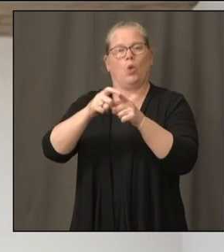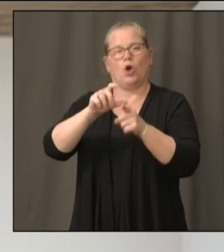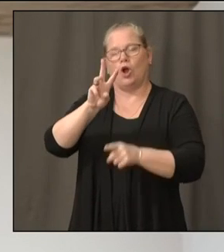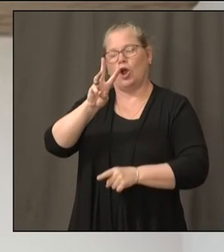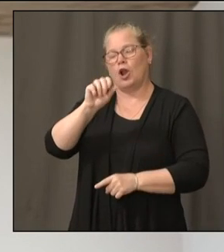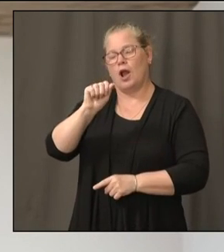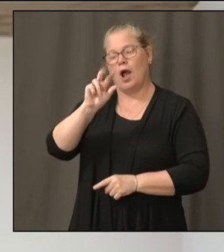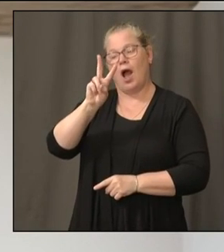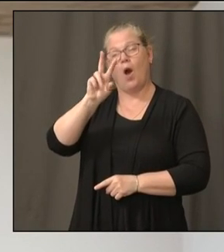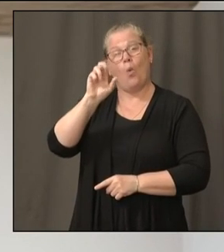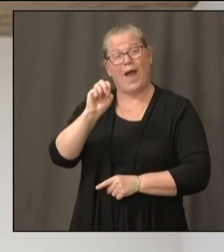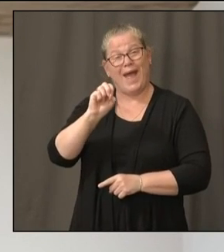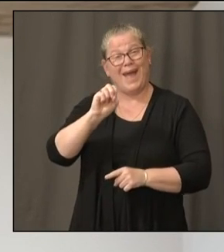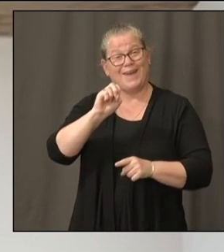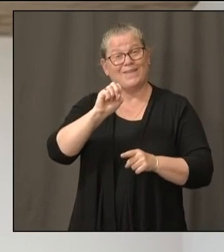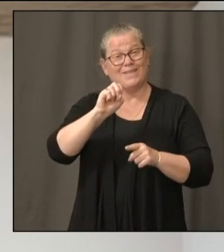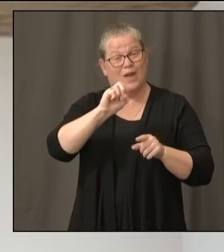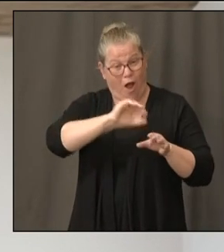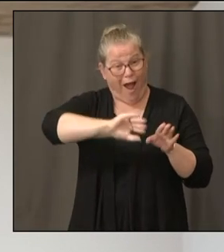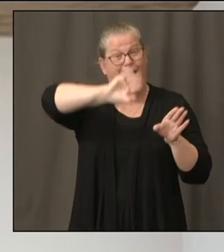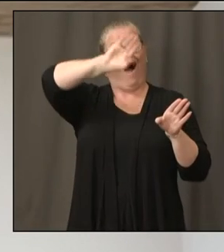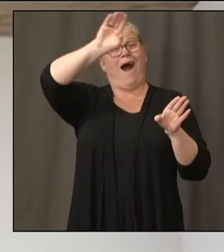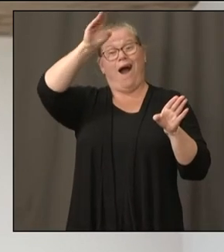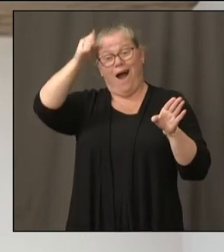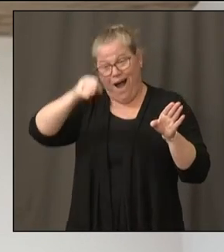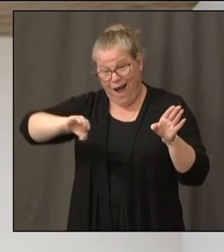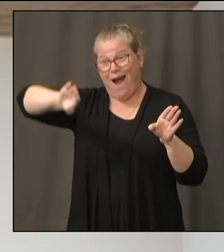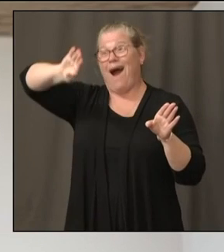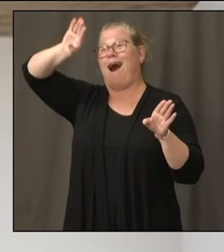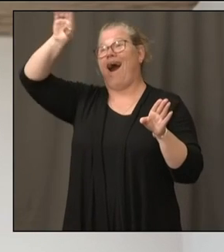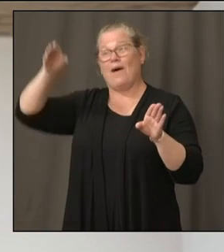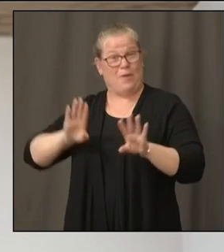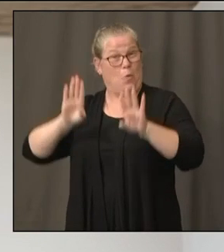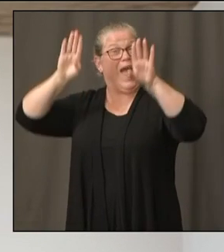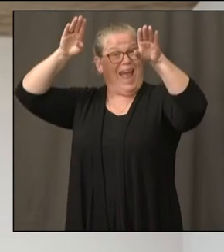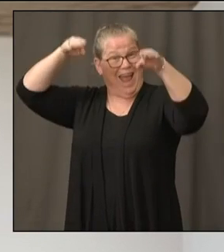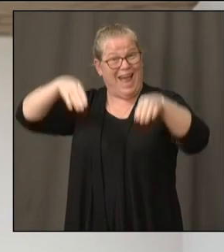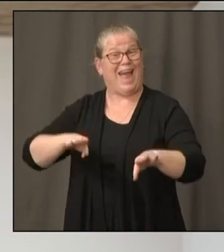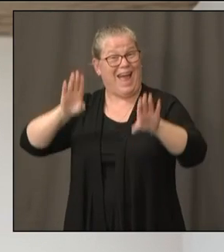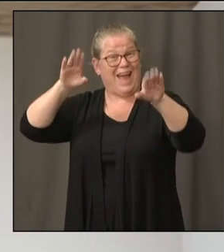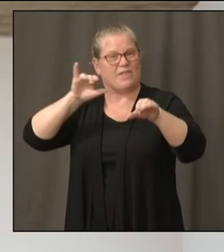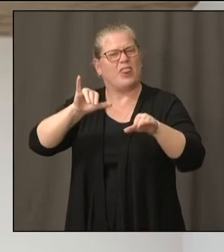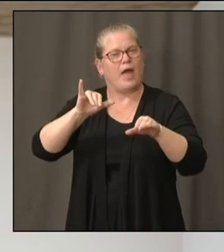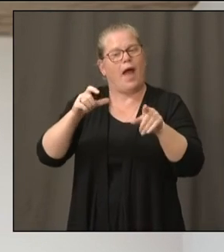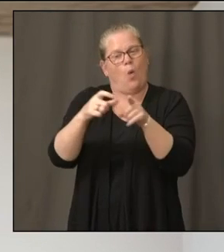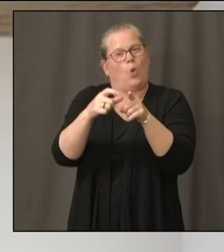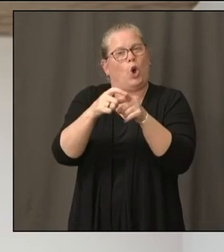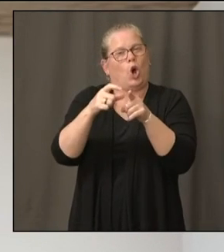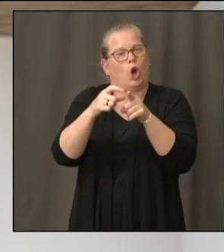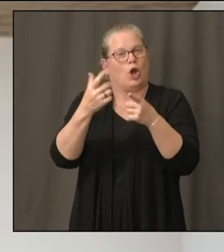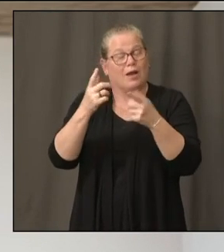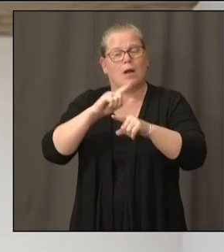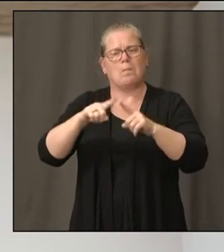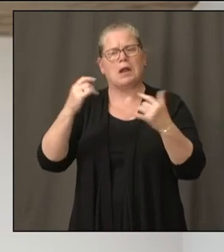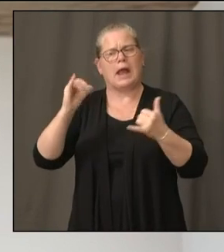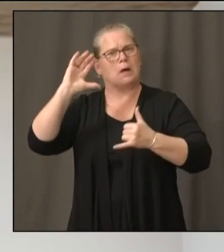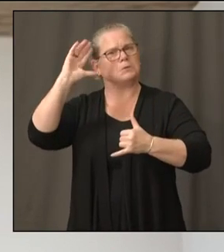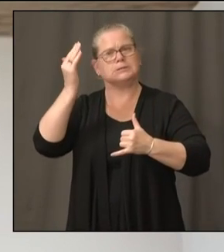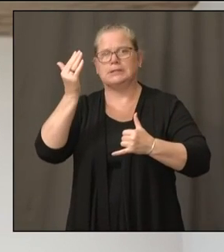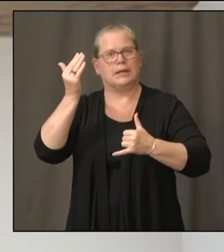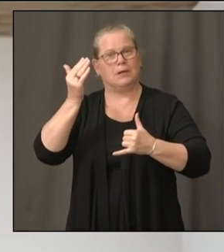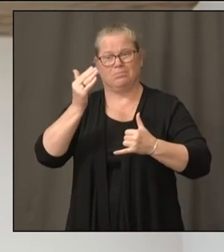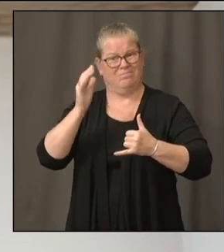may well be that we have ongoing transmission all through the year.